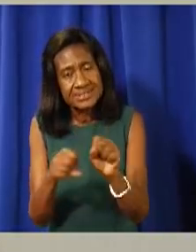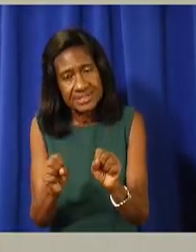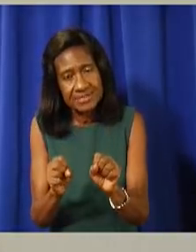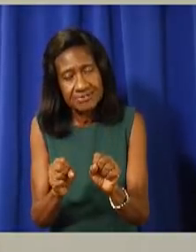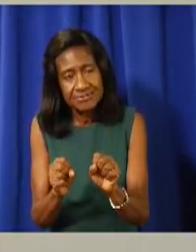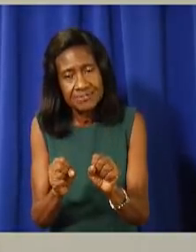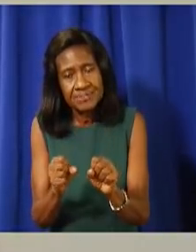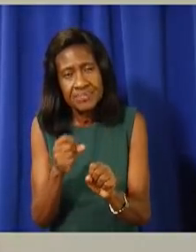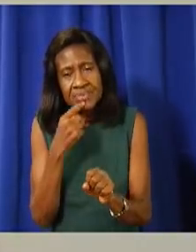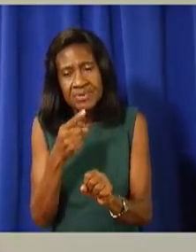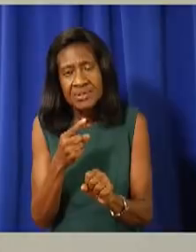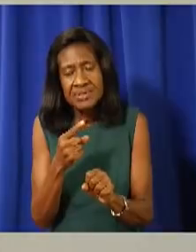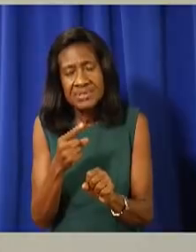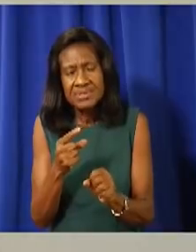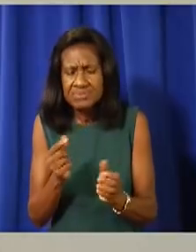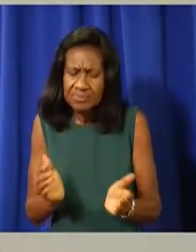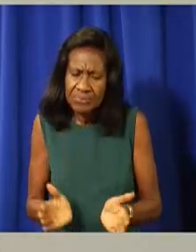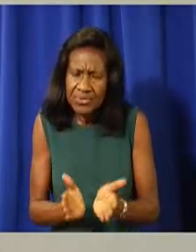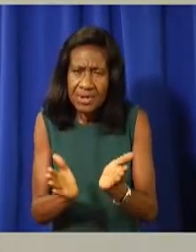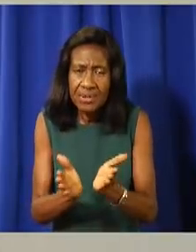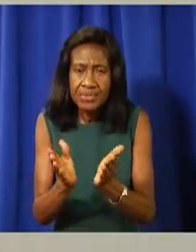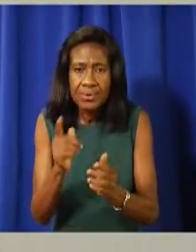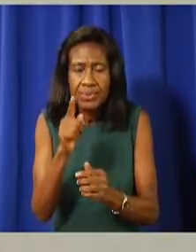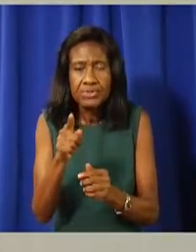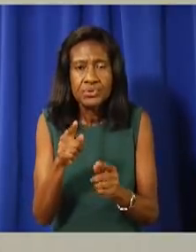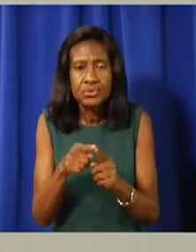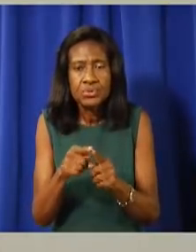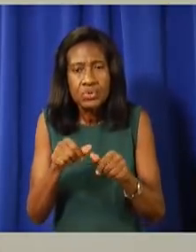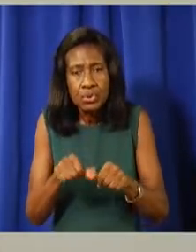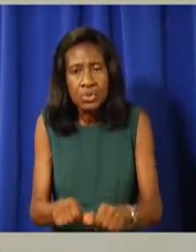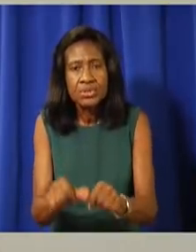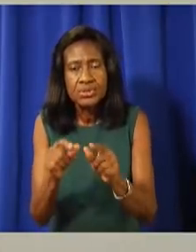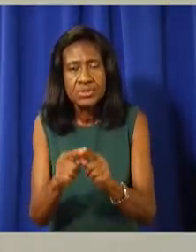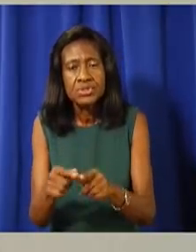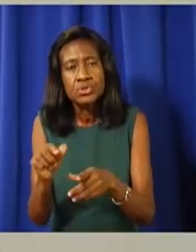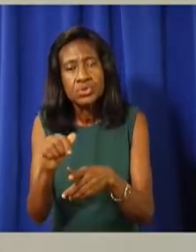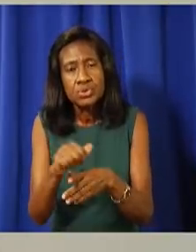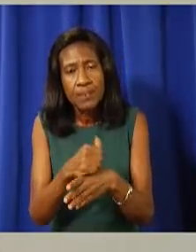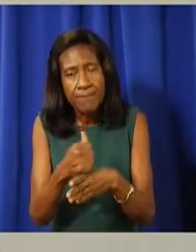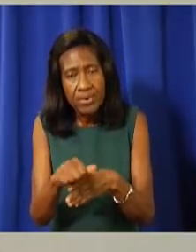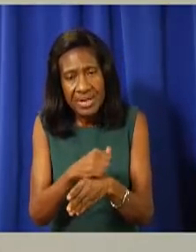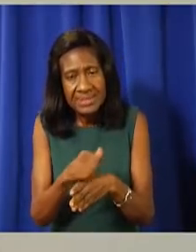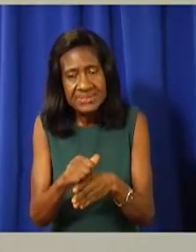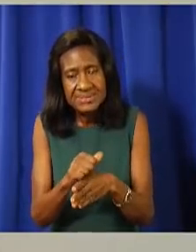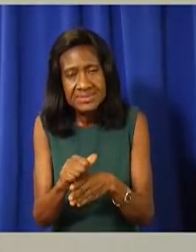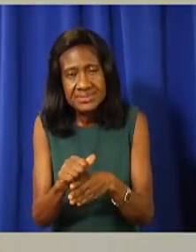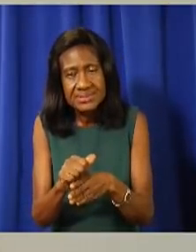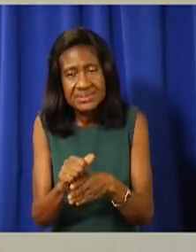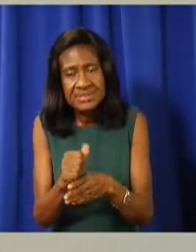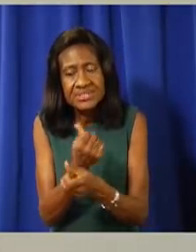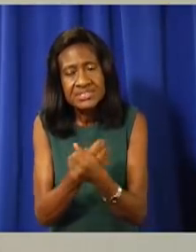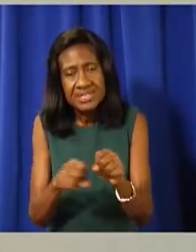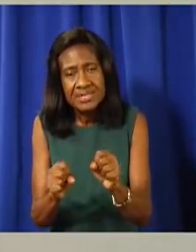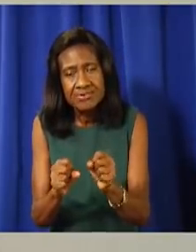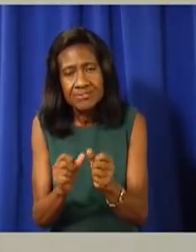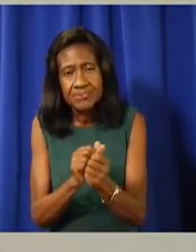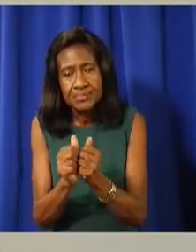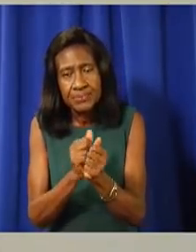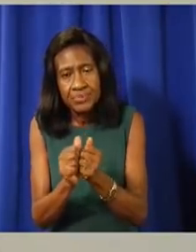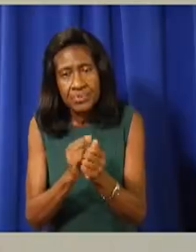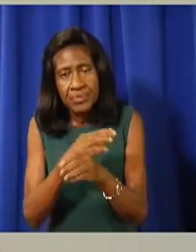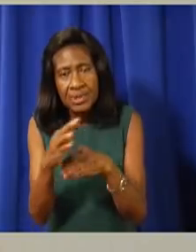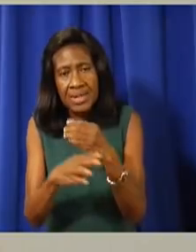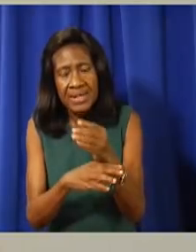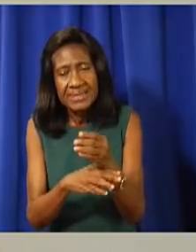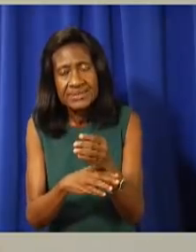to continue to practice proven safety hygiene practices. Wash your hands, wear your mask over